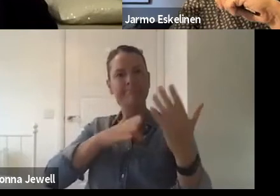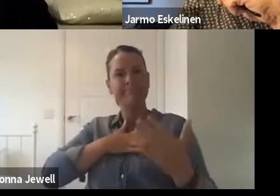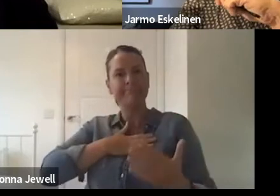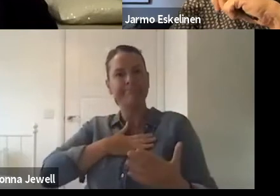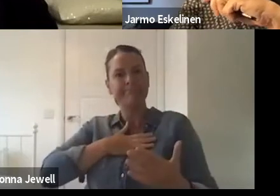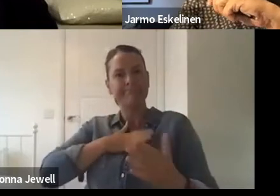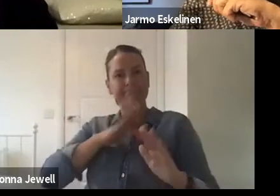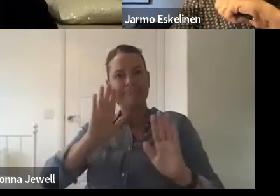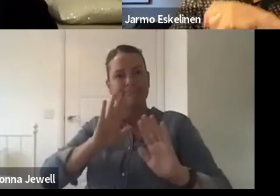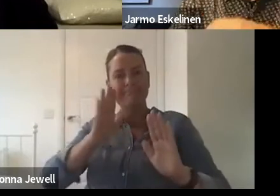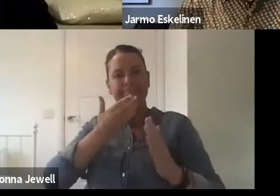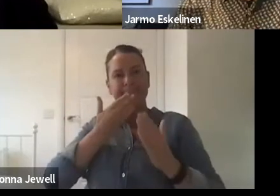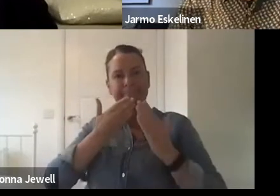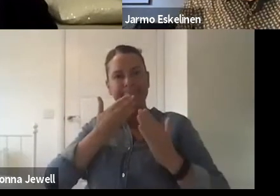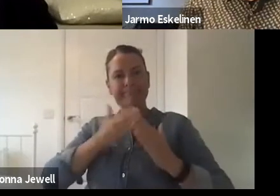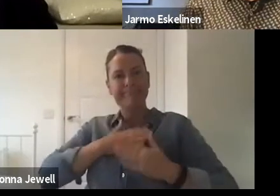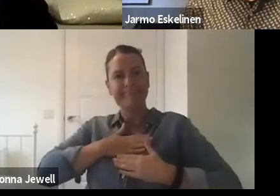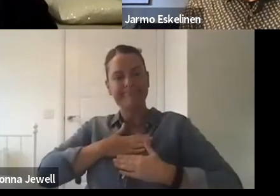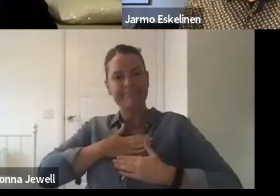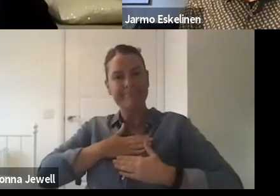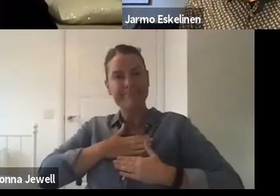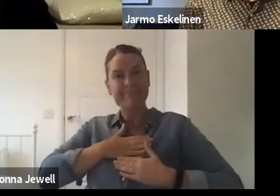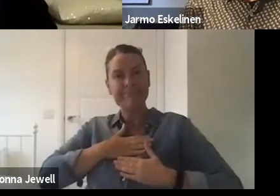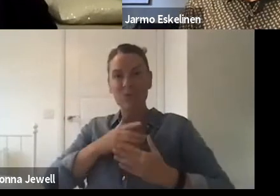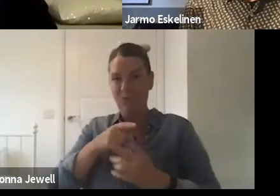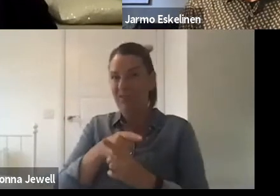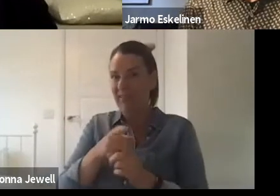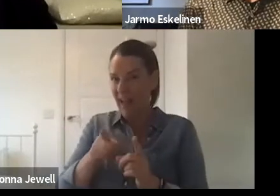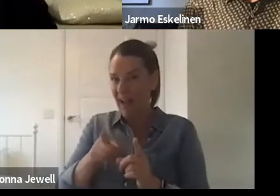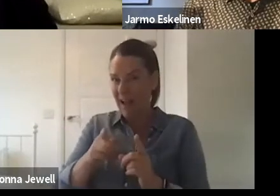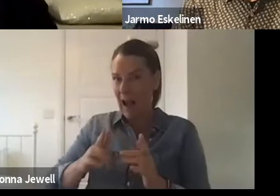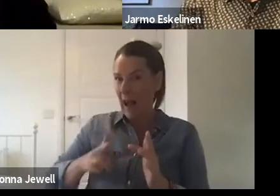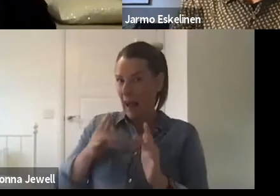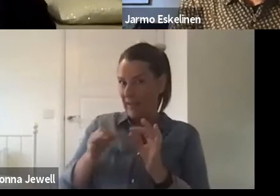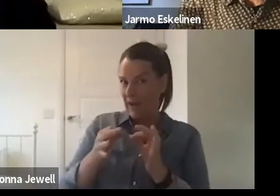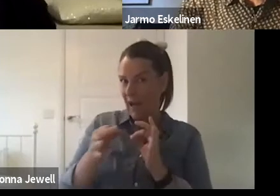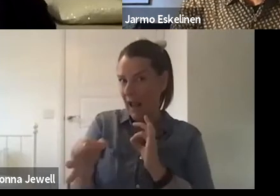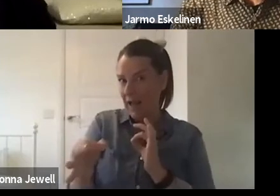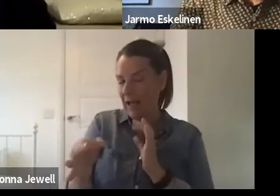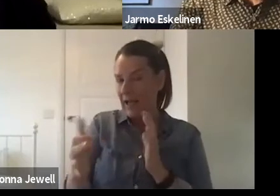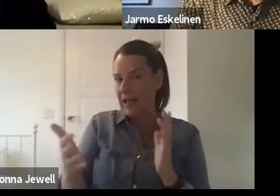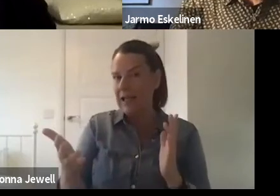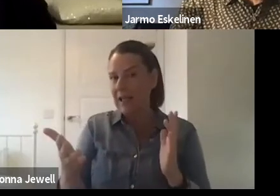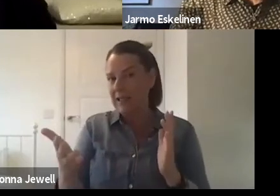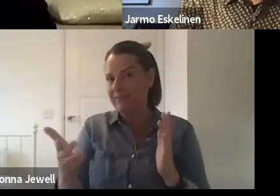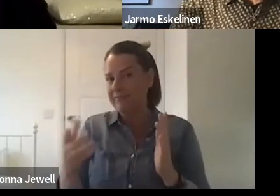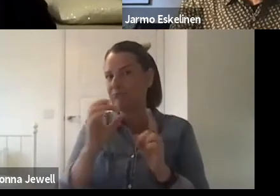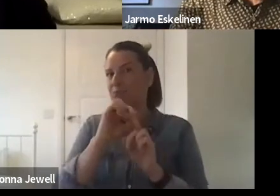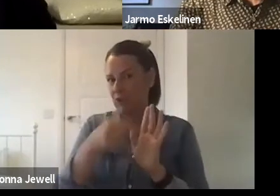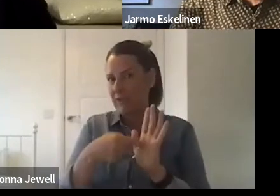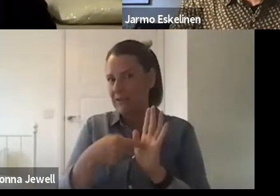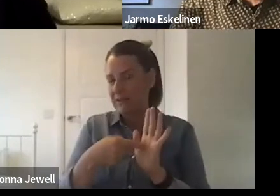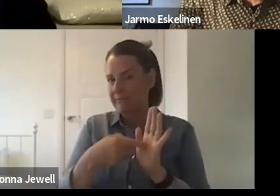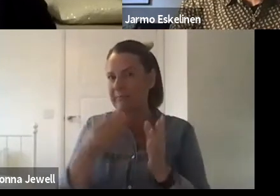levels of value that can be found in those connections. There are many